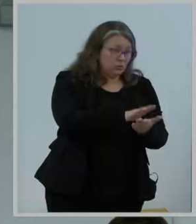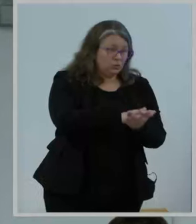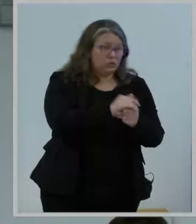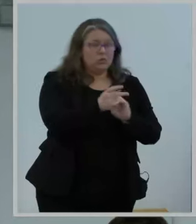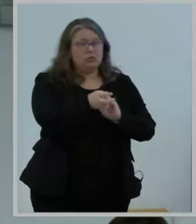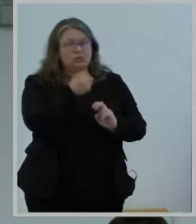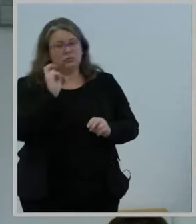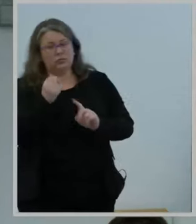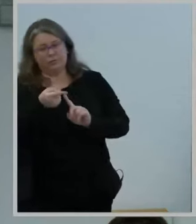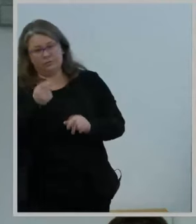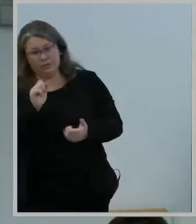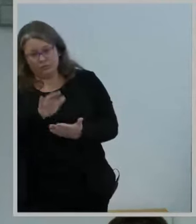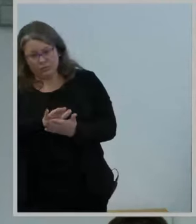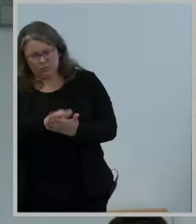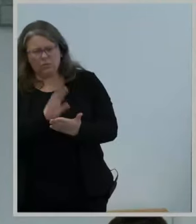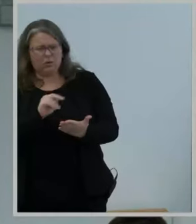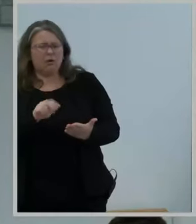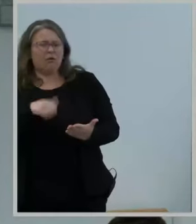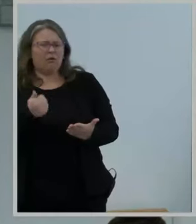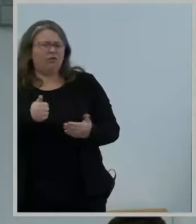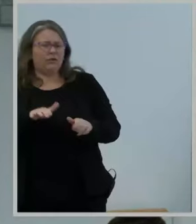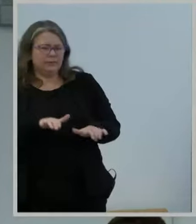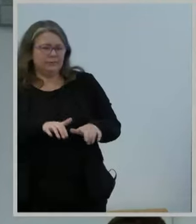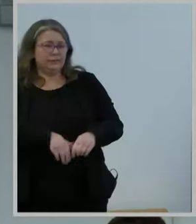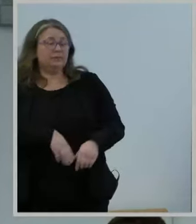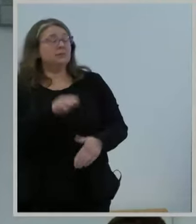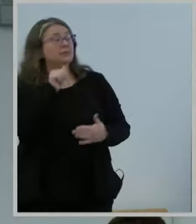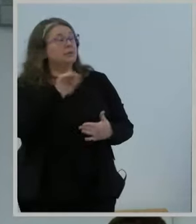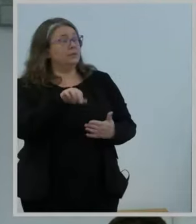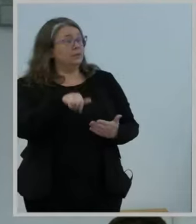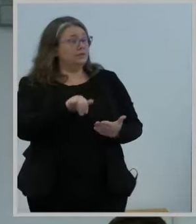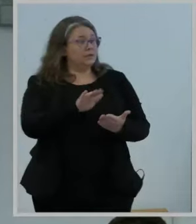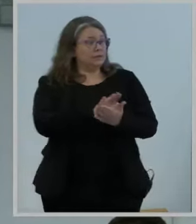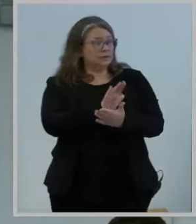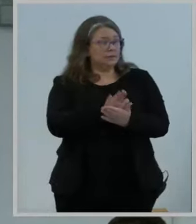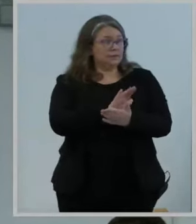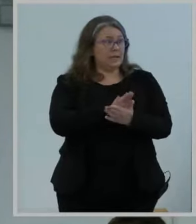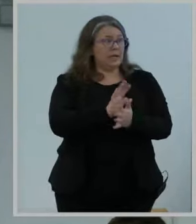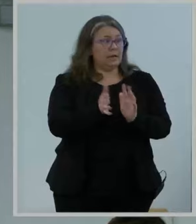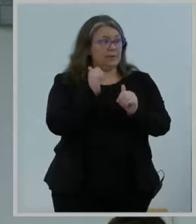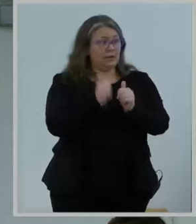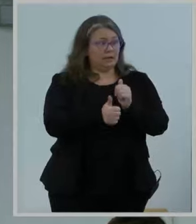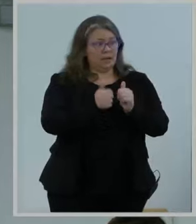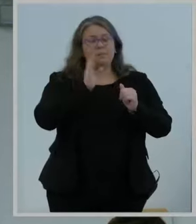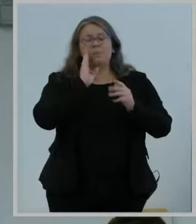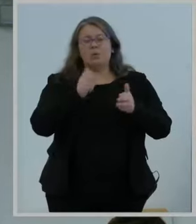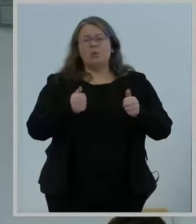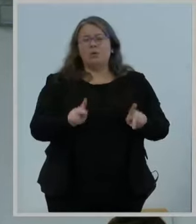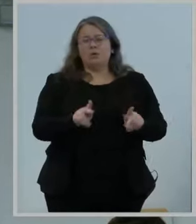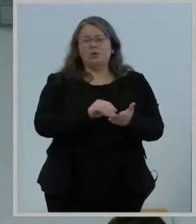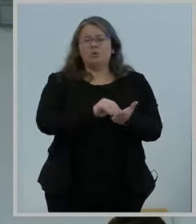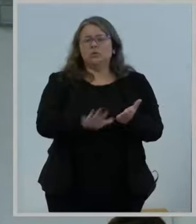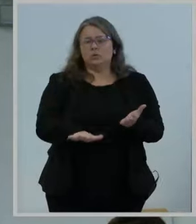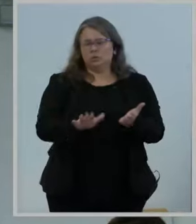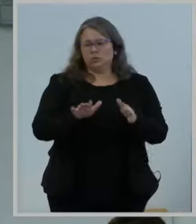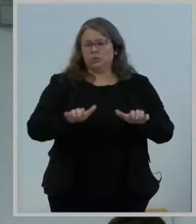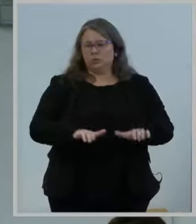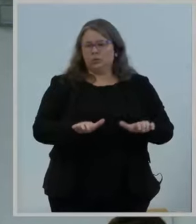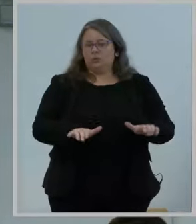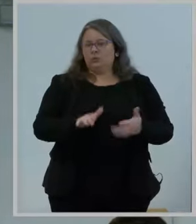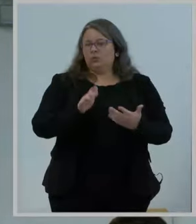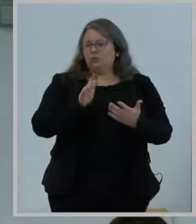item, if adopted, would enable these students to fully engage in their education and complete homework or other assignments before or after school hours.